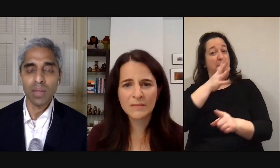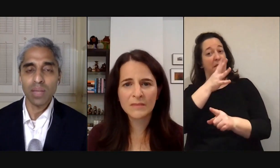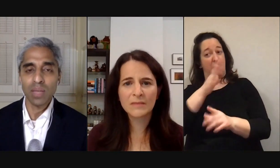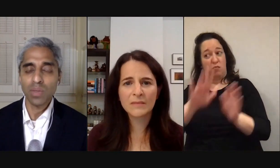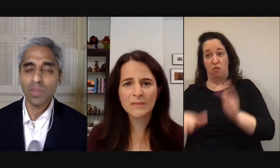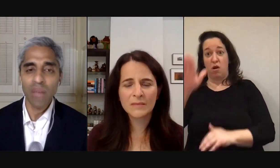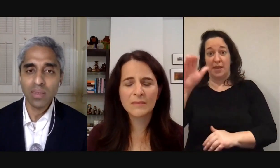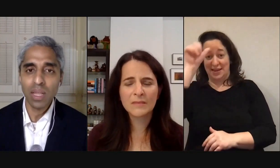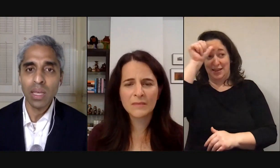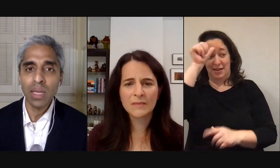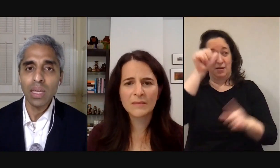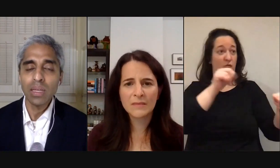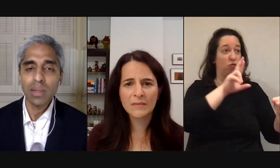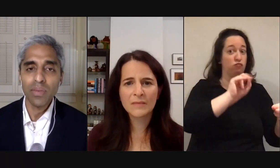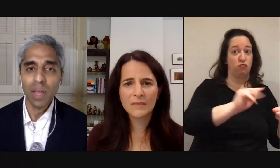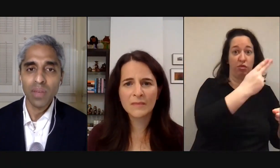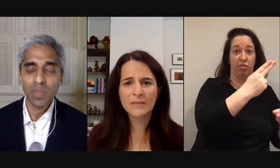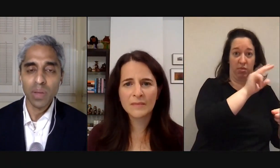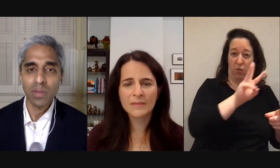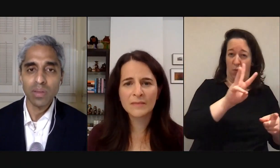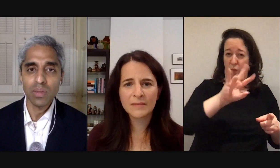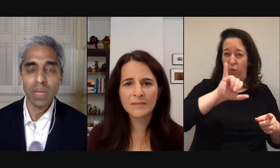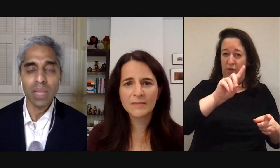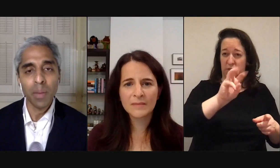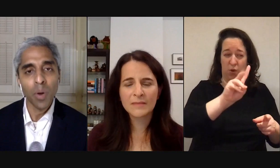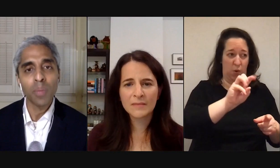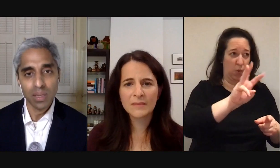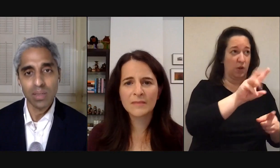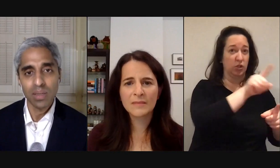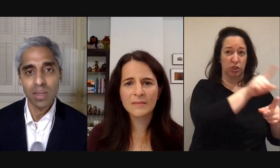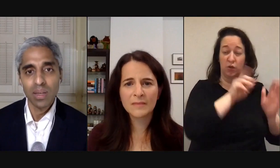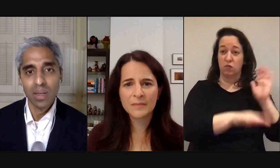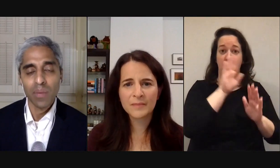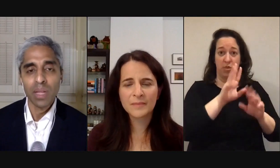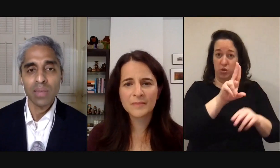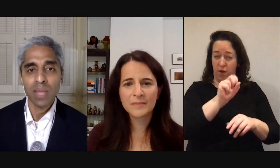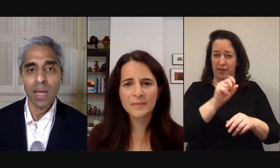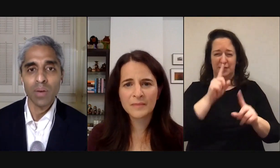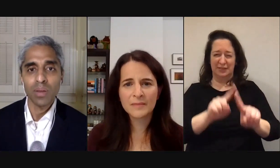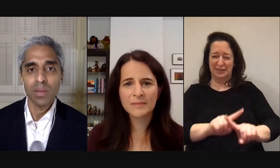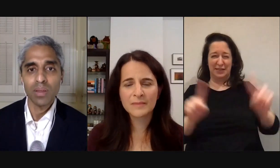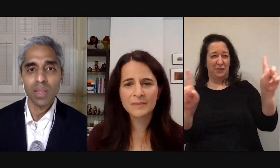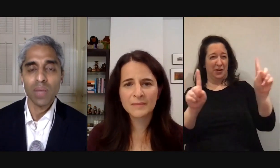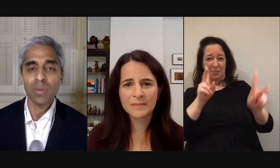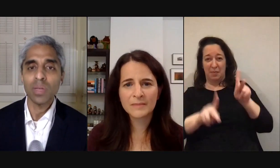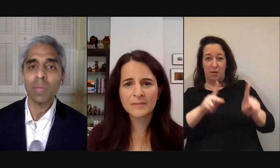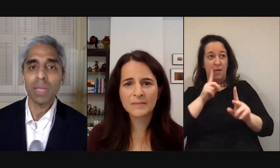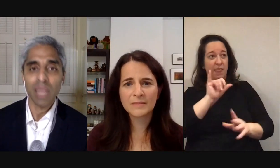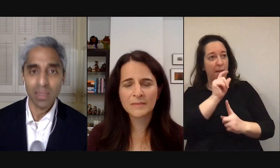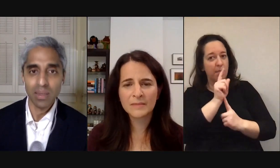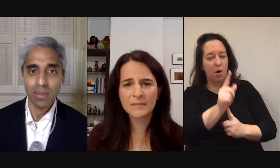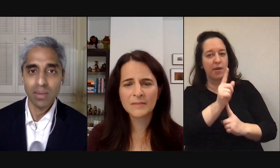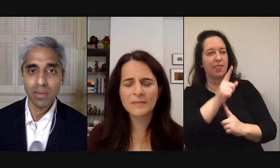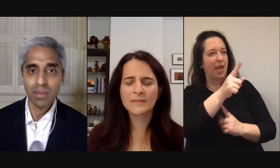here in the united states with such vastly different life experiences but in that moment i realize now that they were so